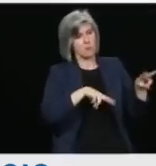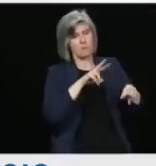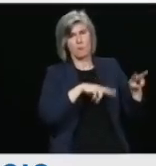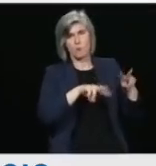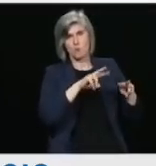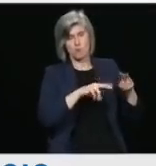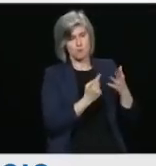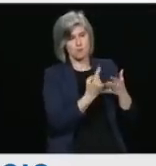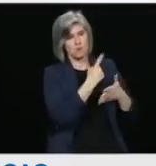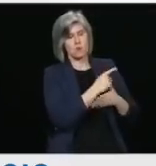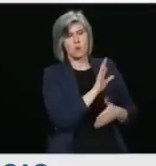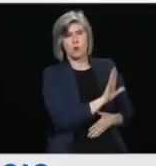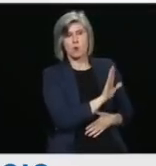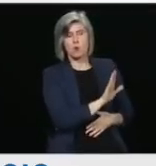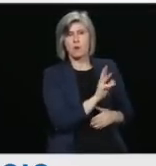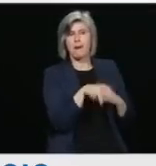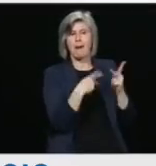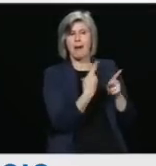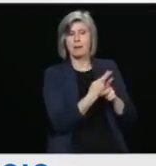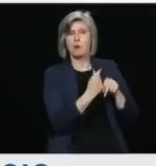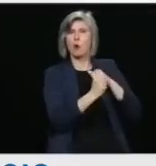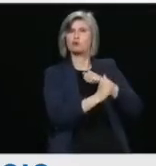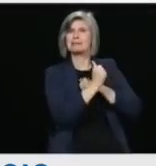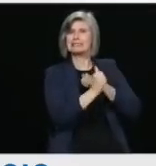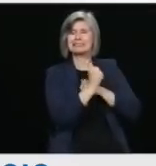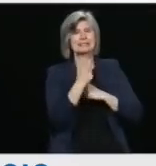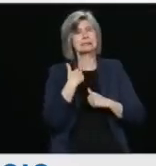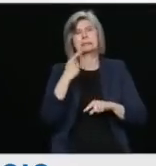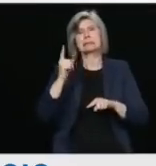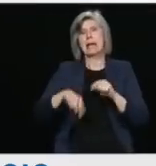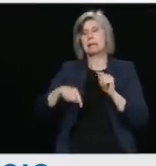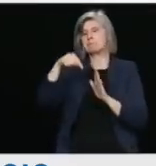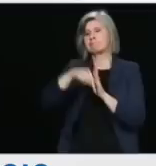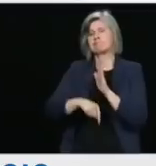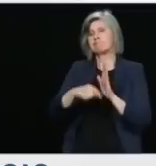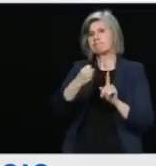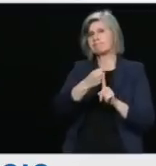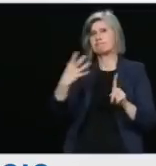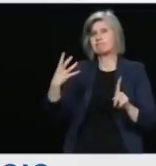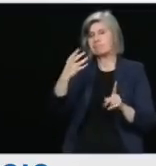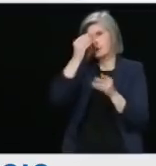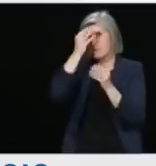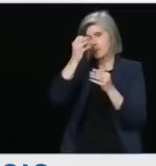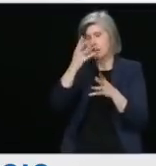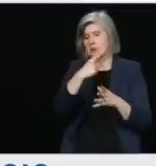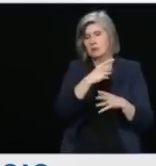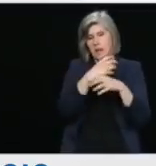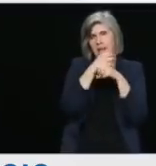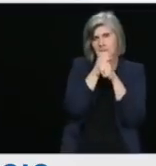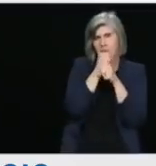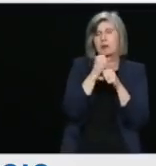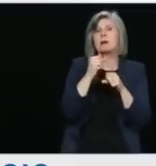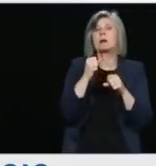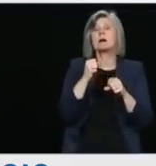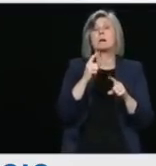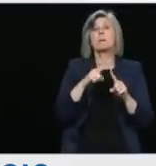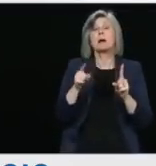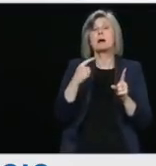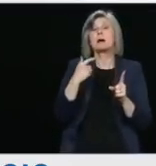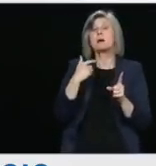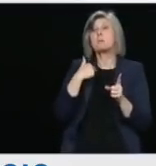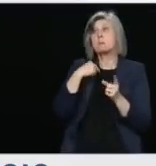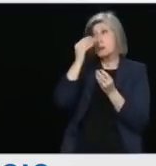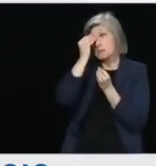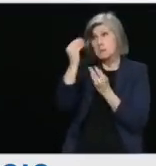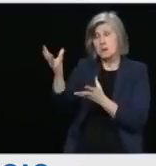details of this are classified. But I can tell you that, you know, we have, and my predecessors in this case, have, you know, reviewed the details of this operation,